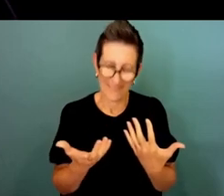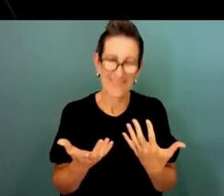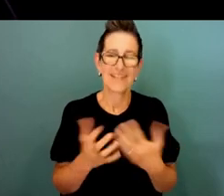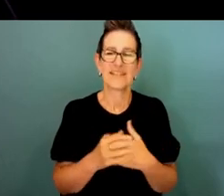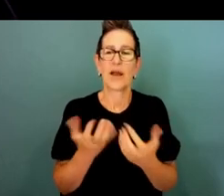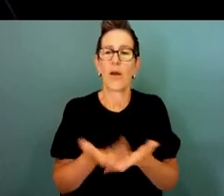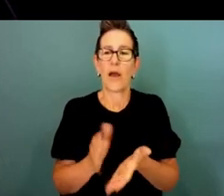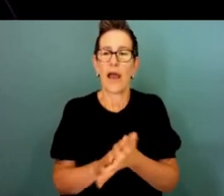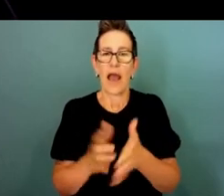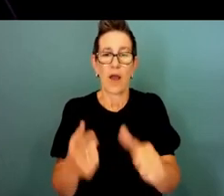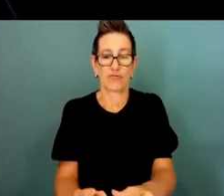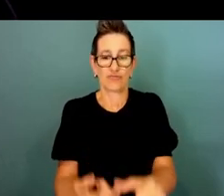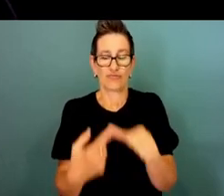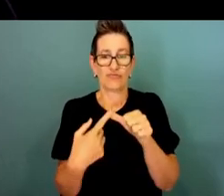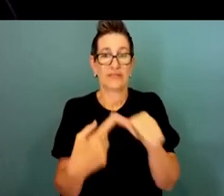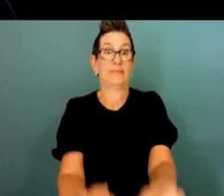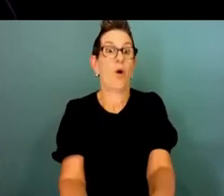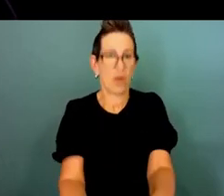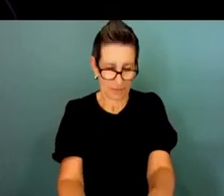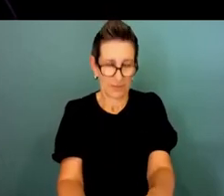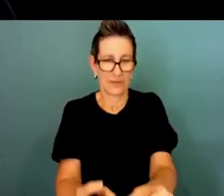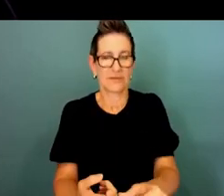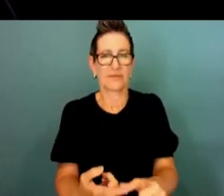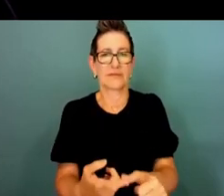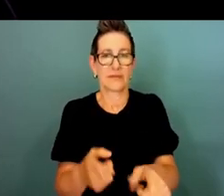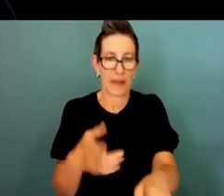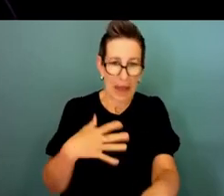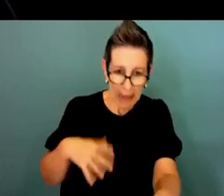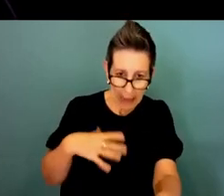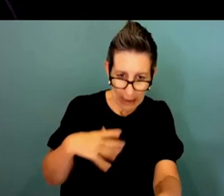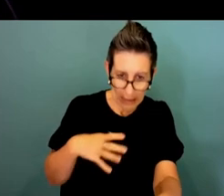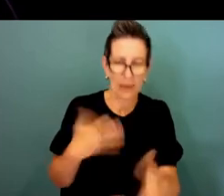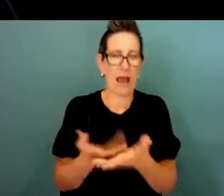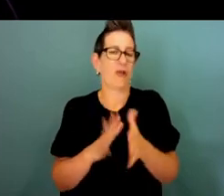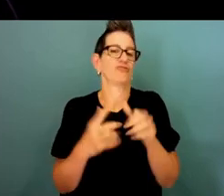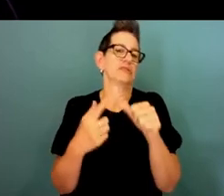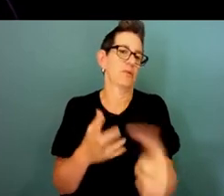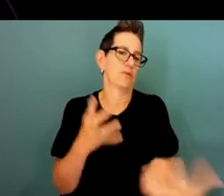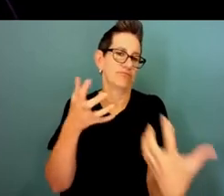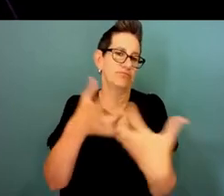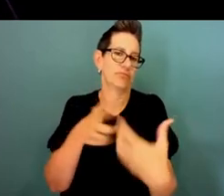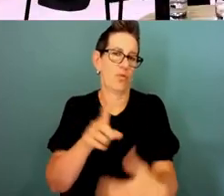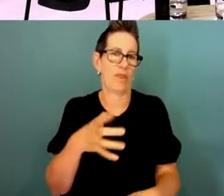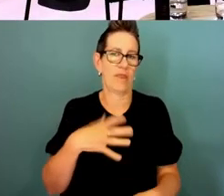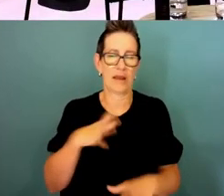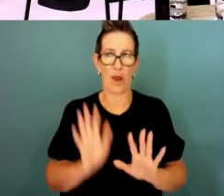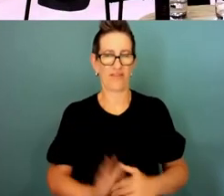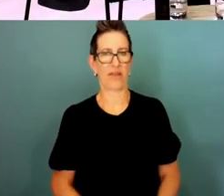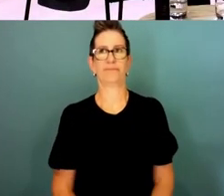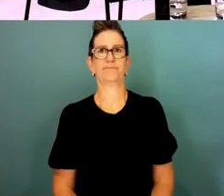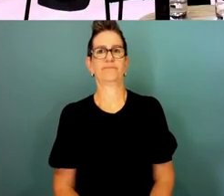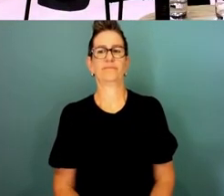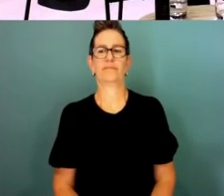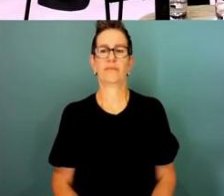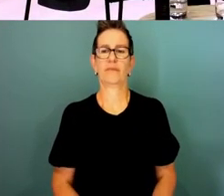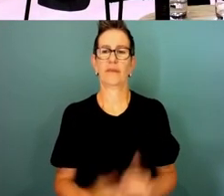to community and individuals so that they're getting the best possible service they can so I'll leave it there. Okay. And Ray,